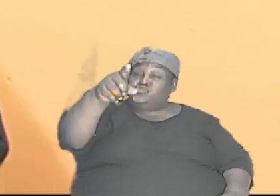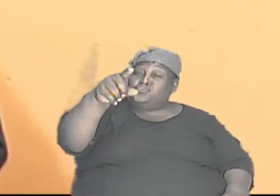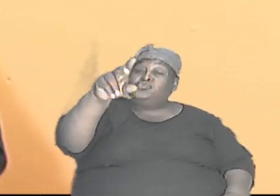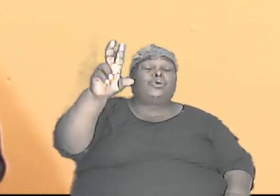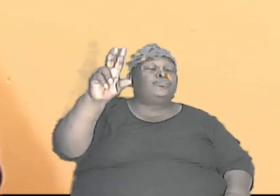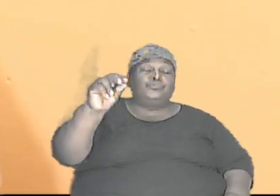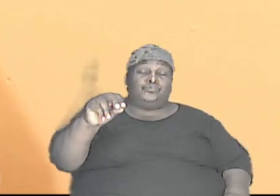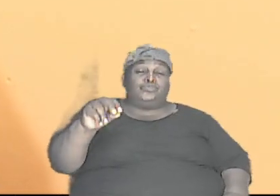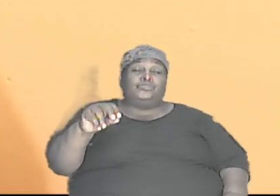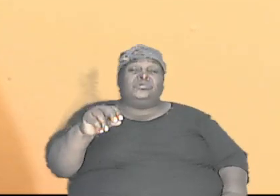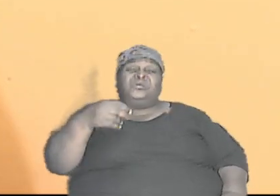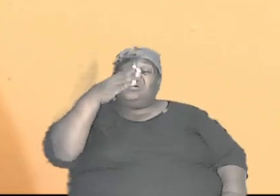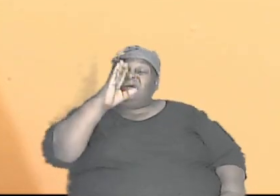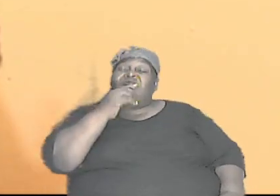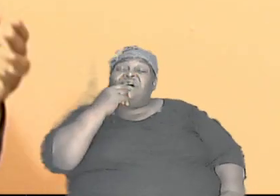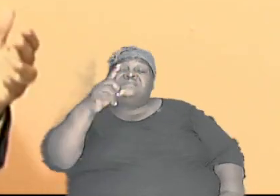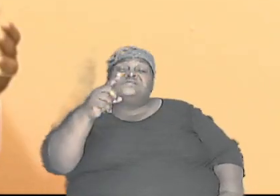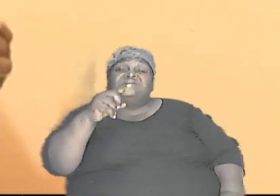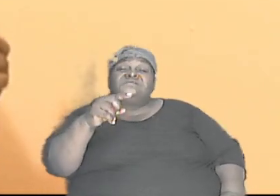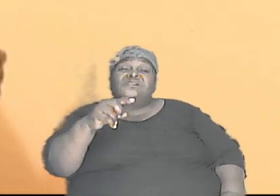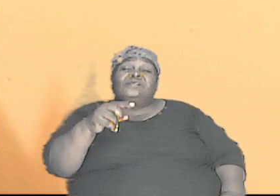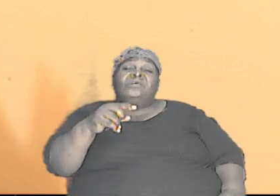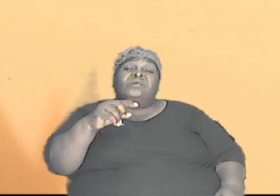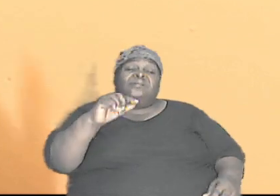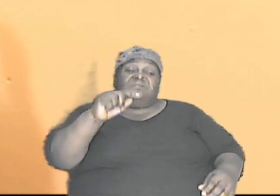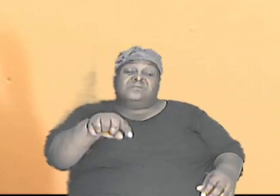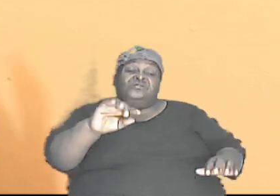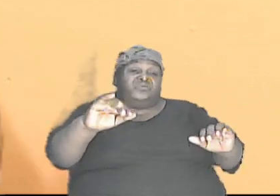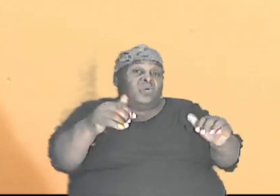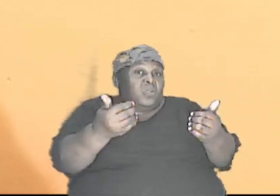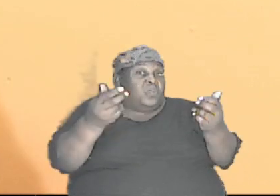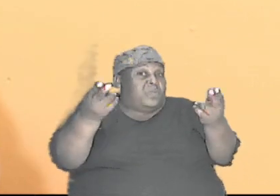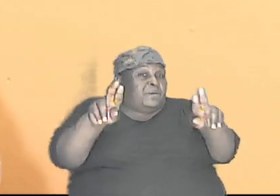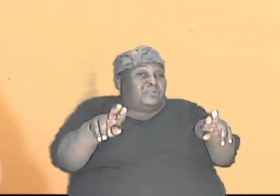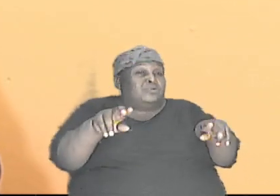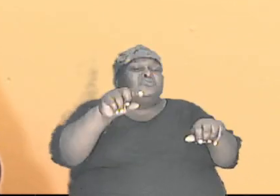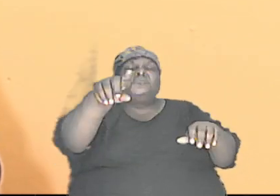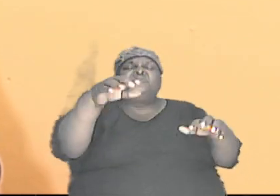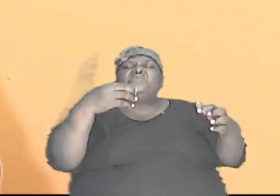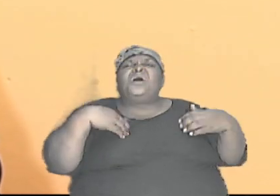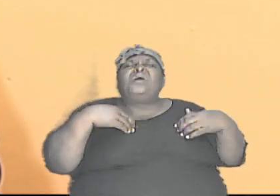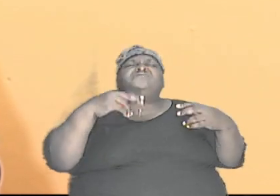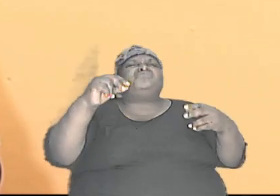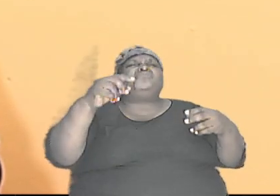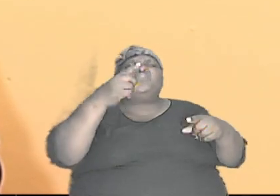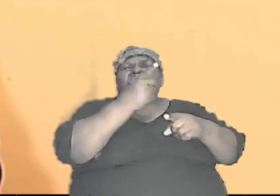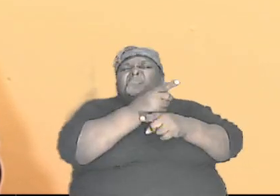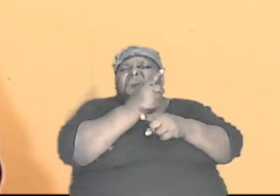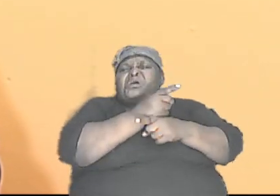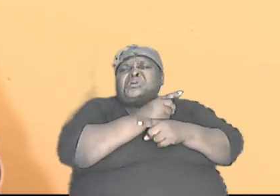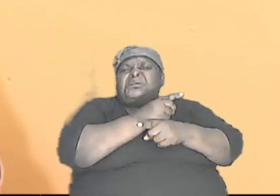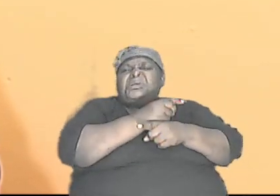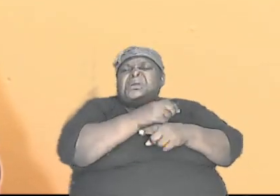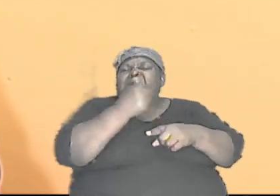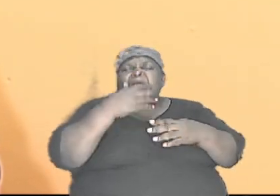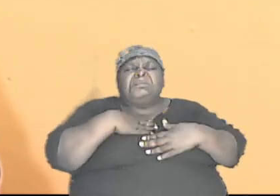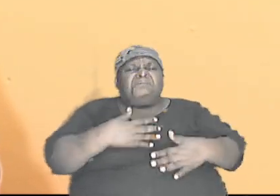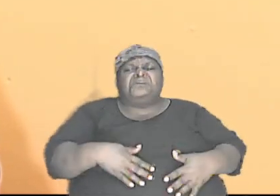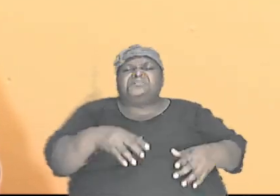it happened then you have no right to take anybody else's word